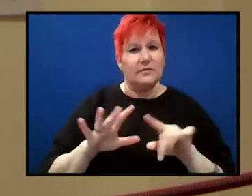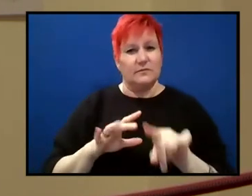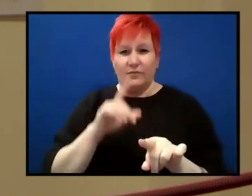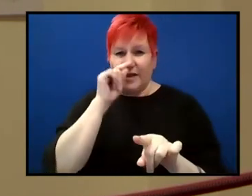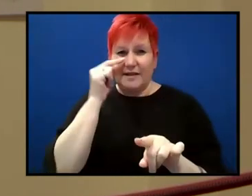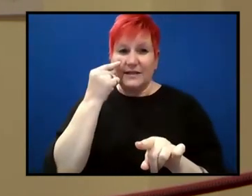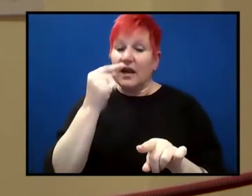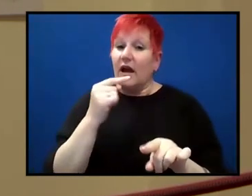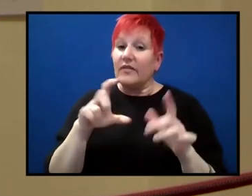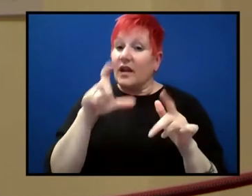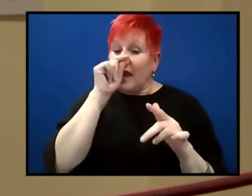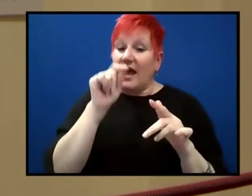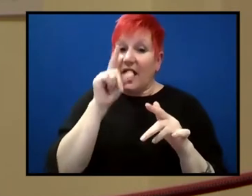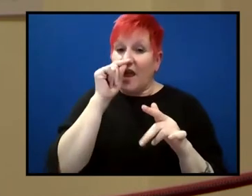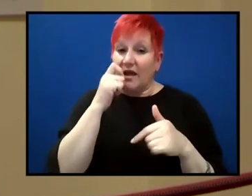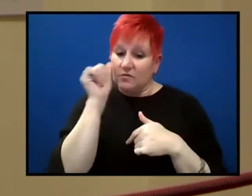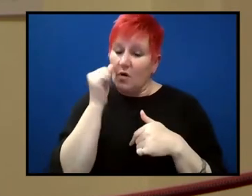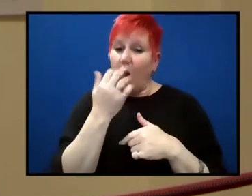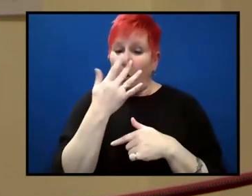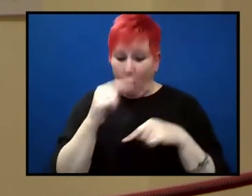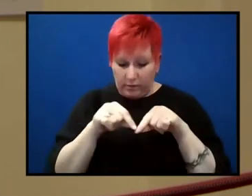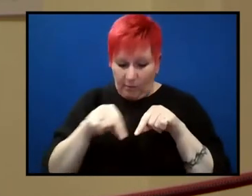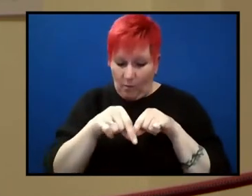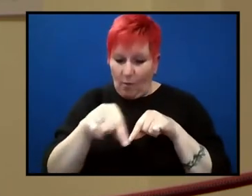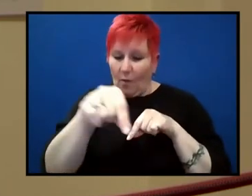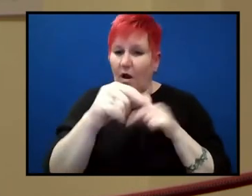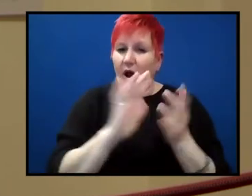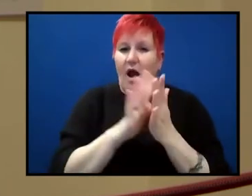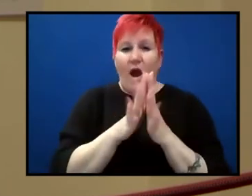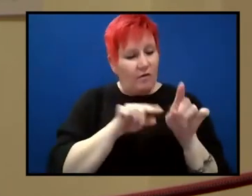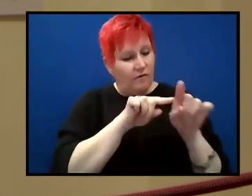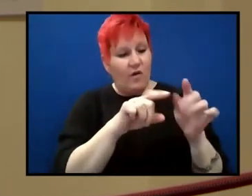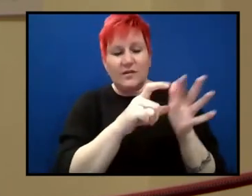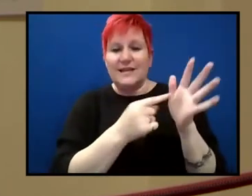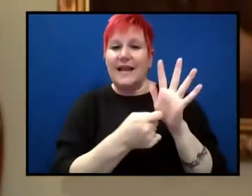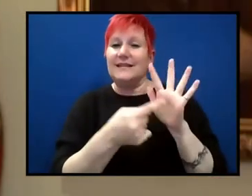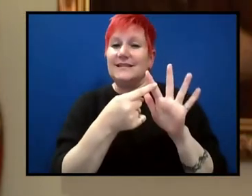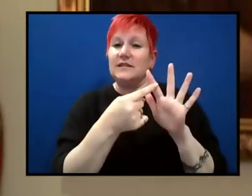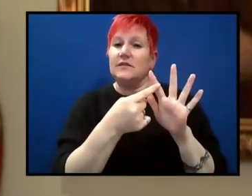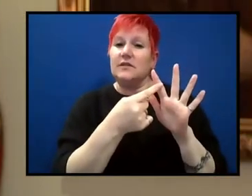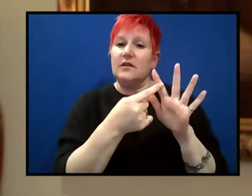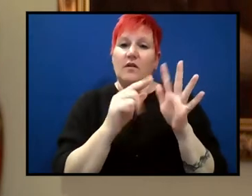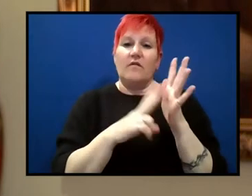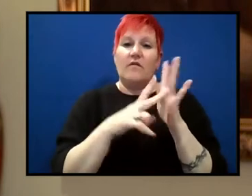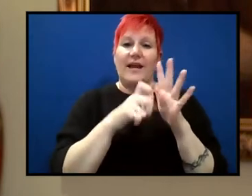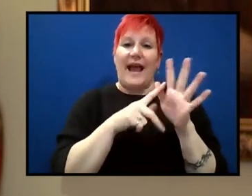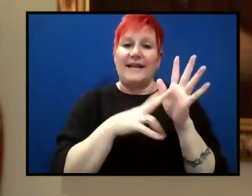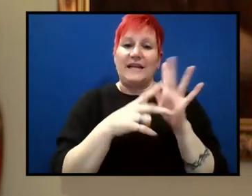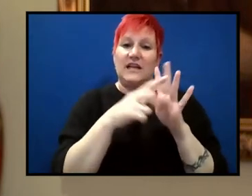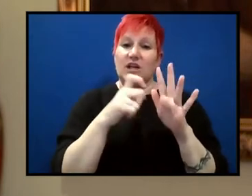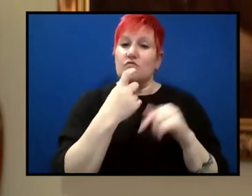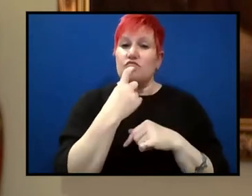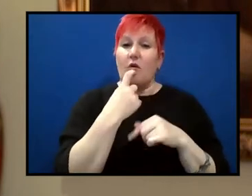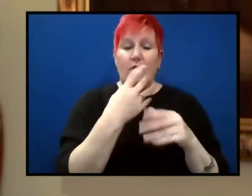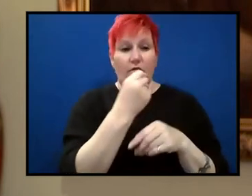calibrated. The age of those can be calibrated by dating volcanic rocks from volcanoes. And therefore